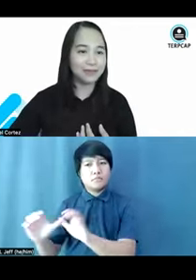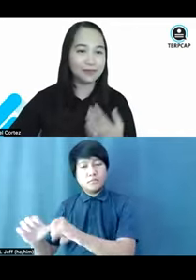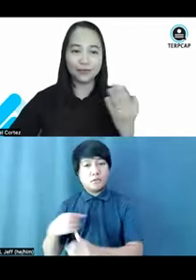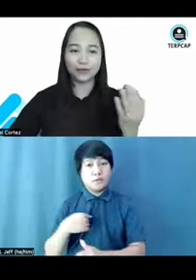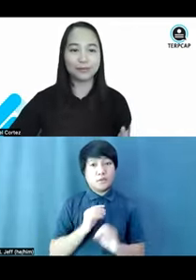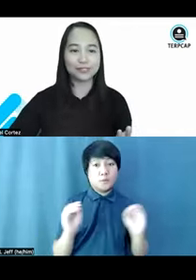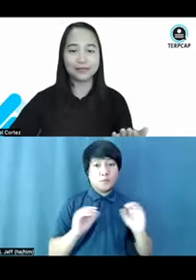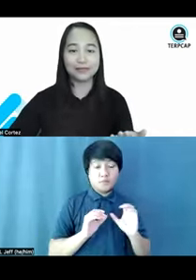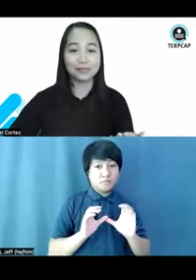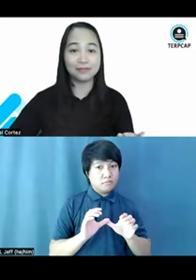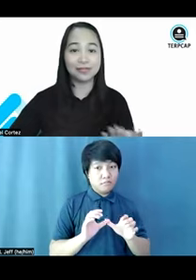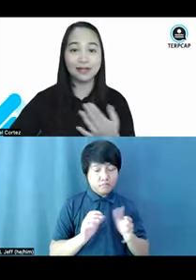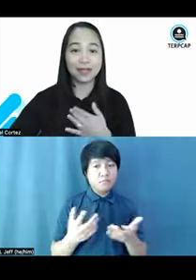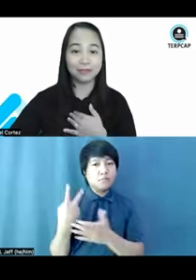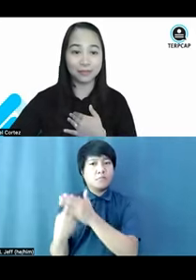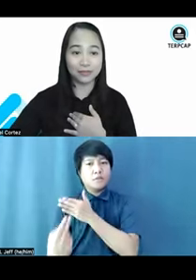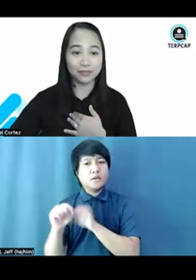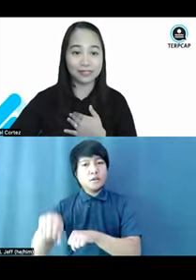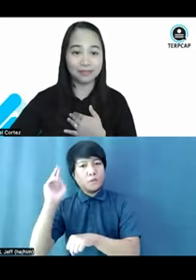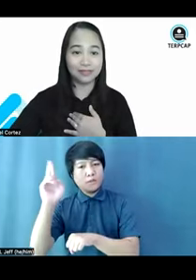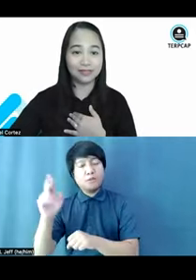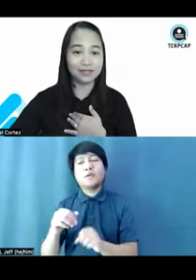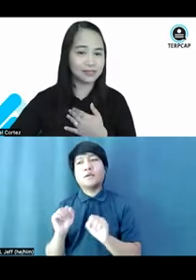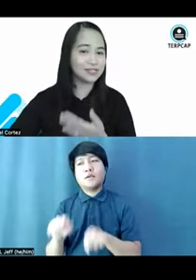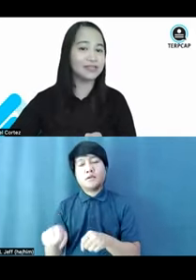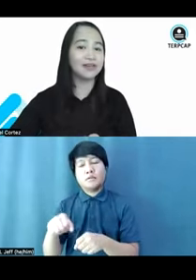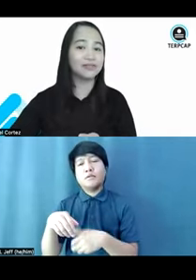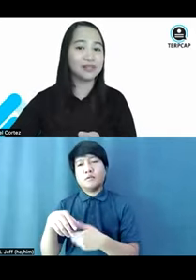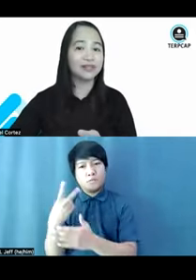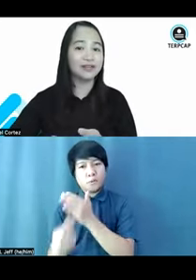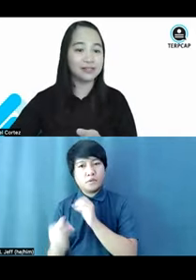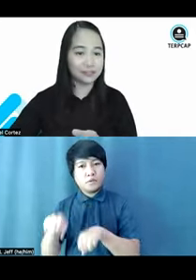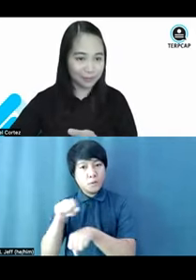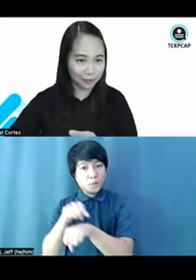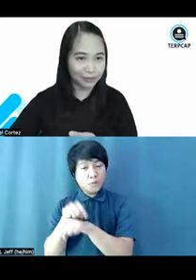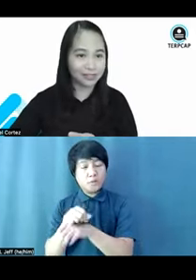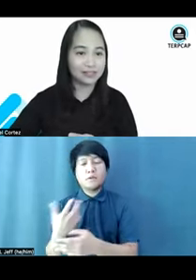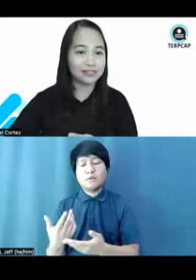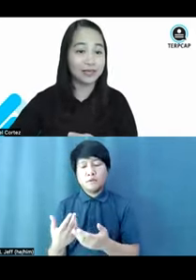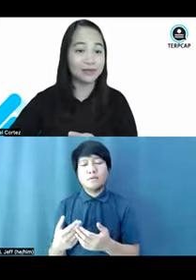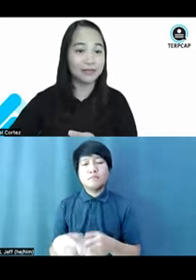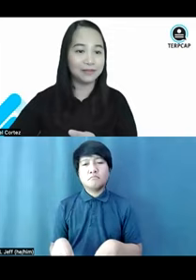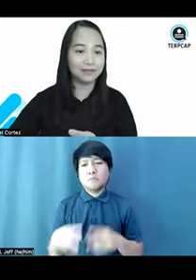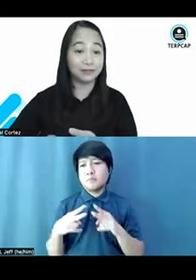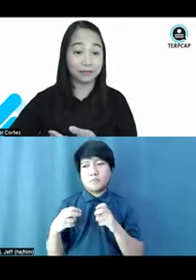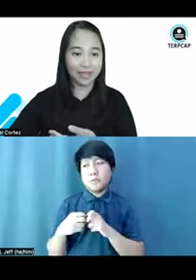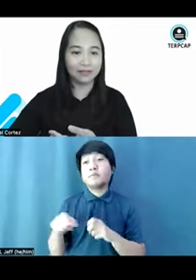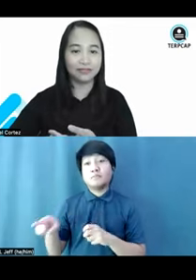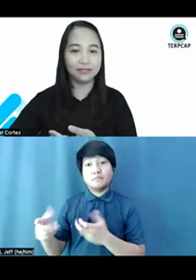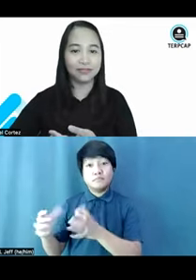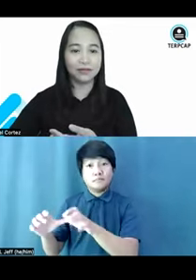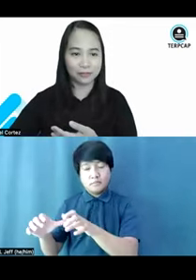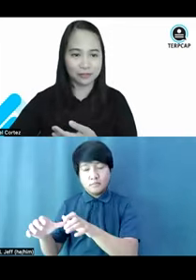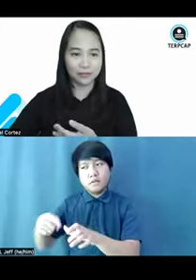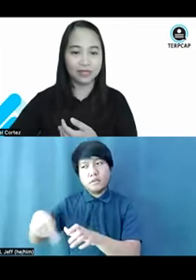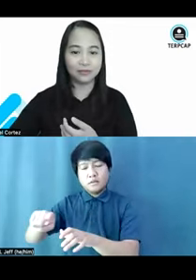Even if you are a person without disability and I am a person with disability, as long as I have reasonable accommodations and I will be able to thrive